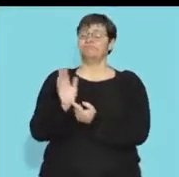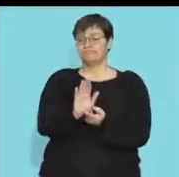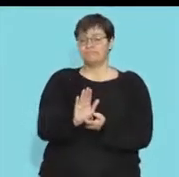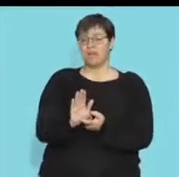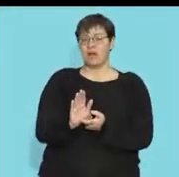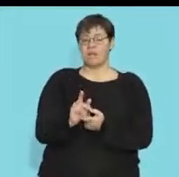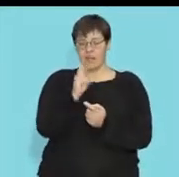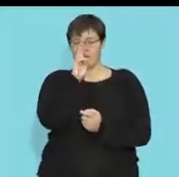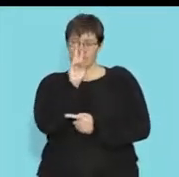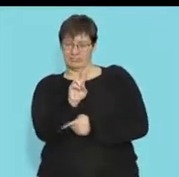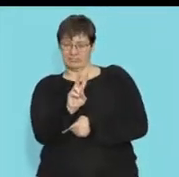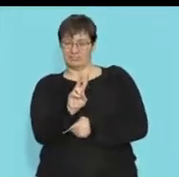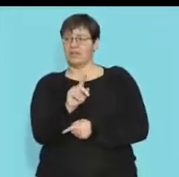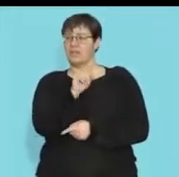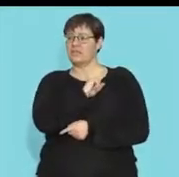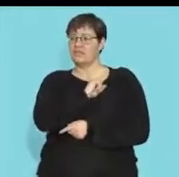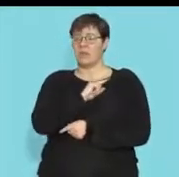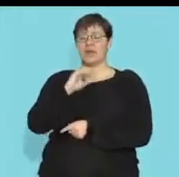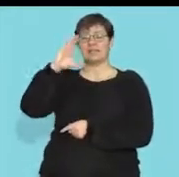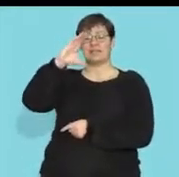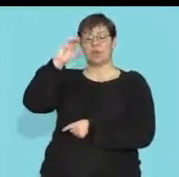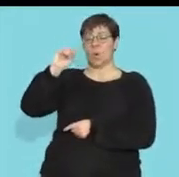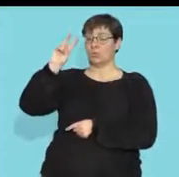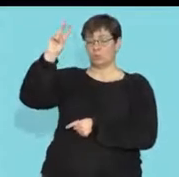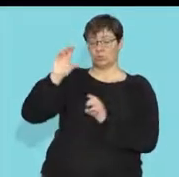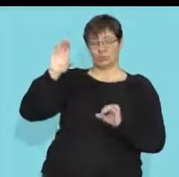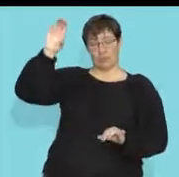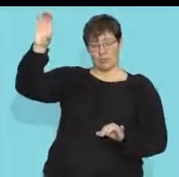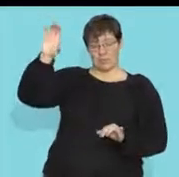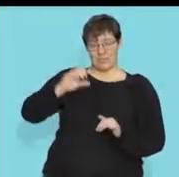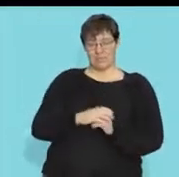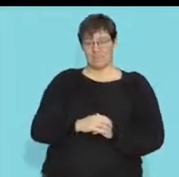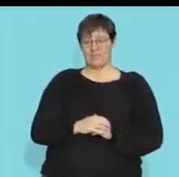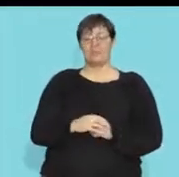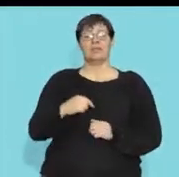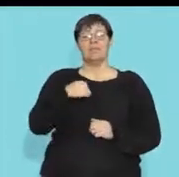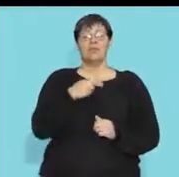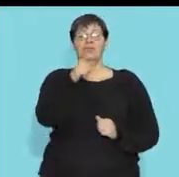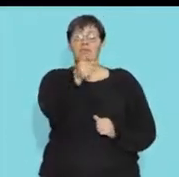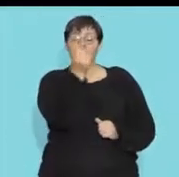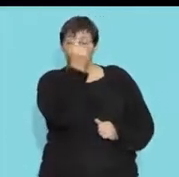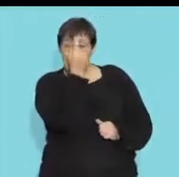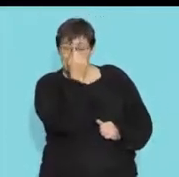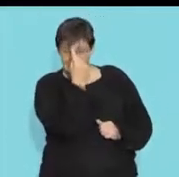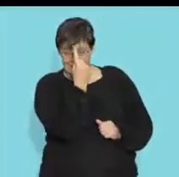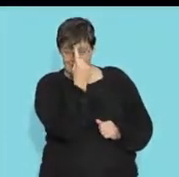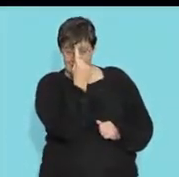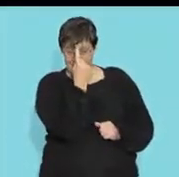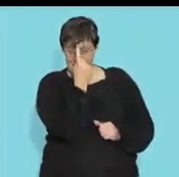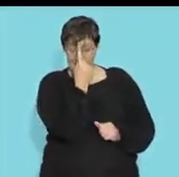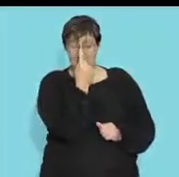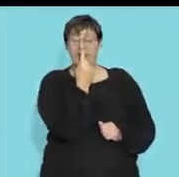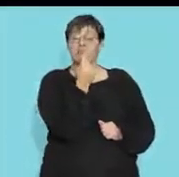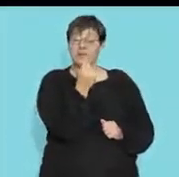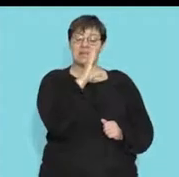to go and work through this and that's why i've put carbon dioxide at the top there is that i want you to understand that it's a carbon